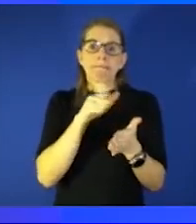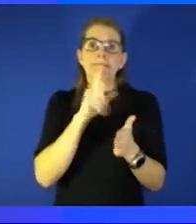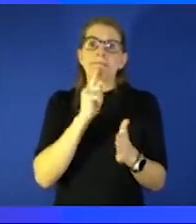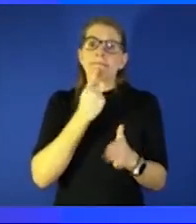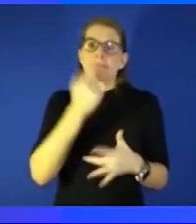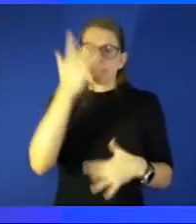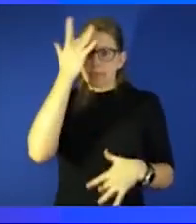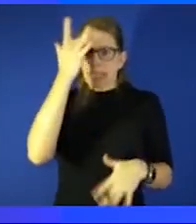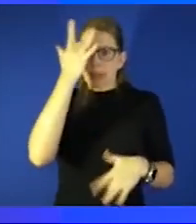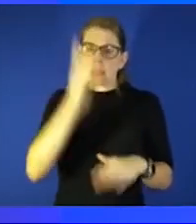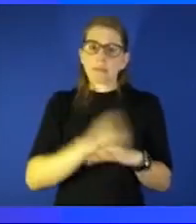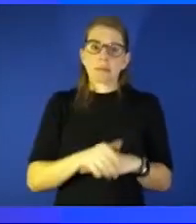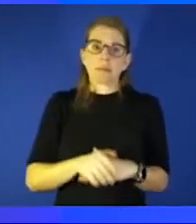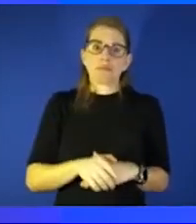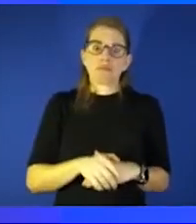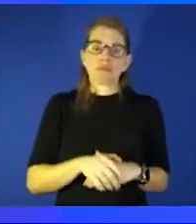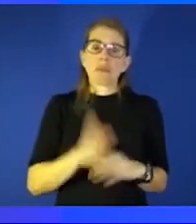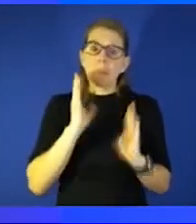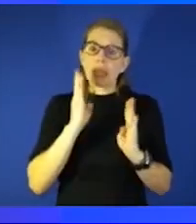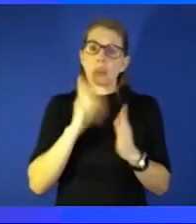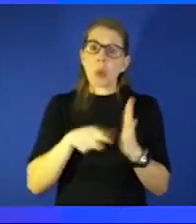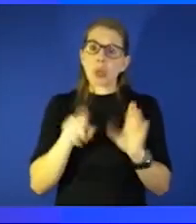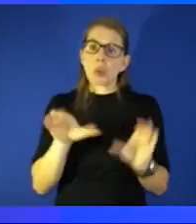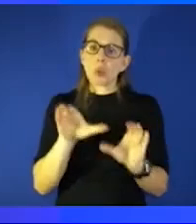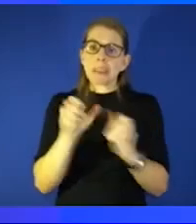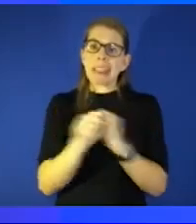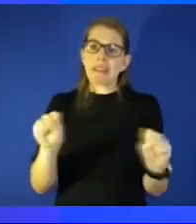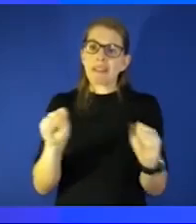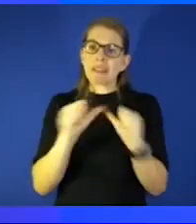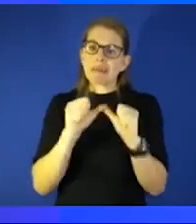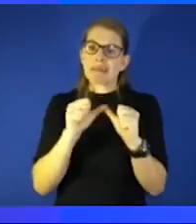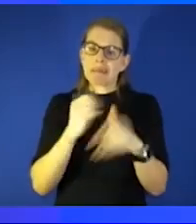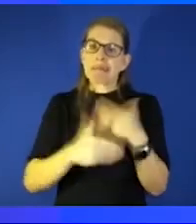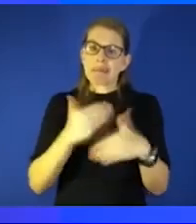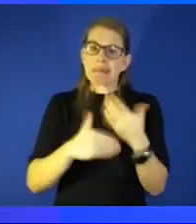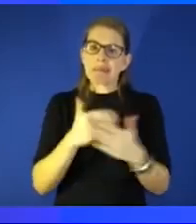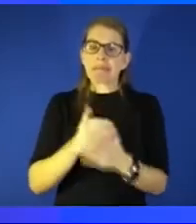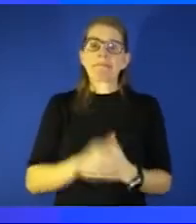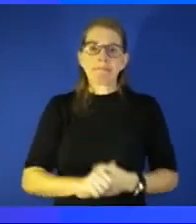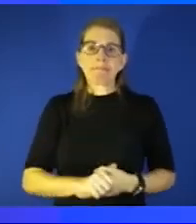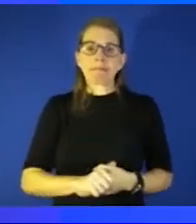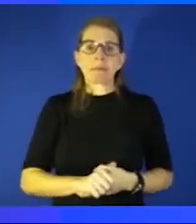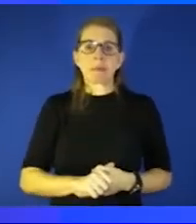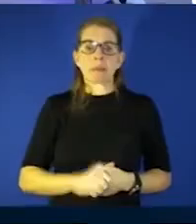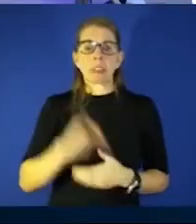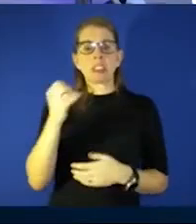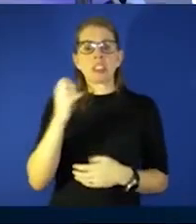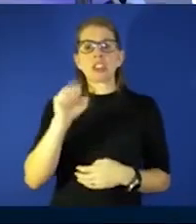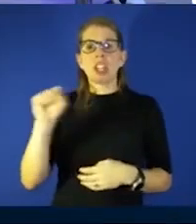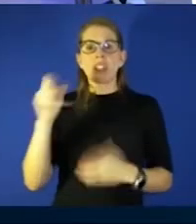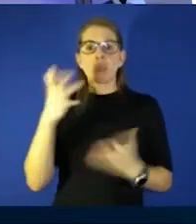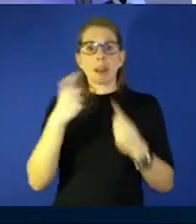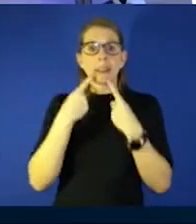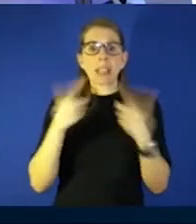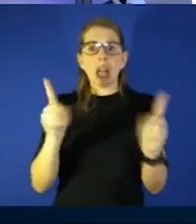mean just kind of pay attention to what you do and be safe be thoughtful mindful jess what would you like to tell our viewers